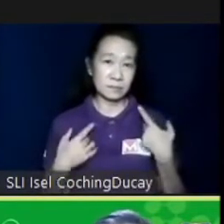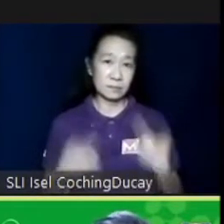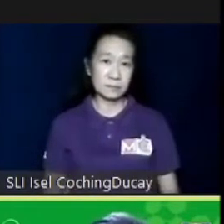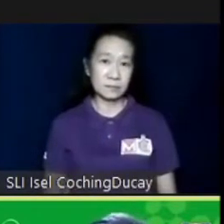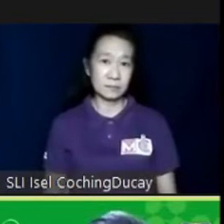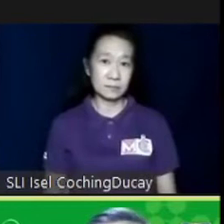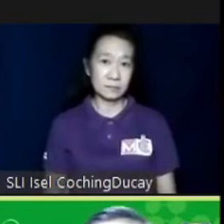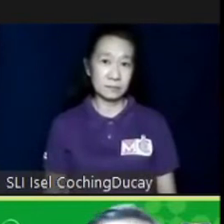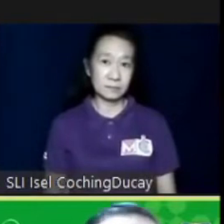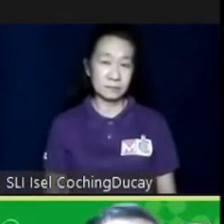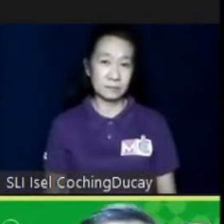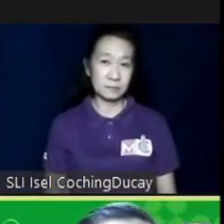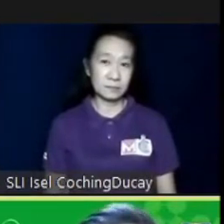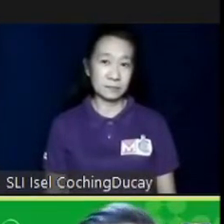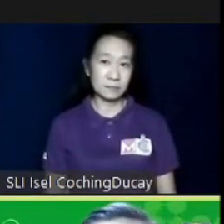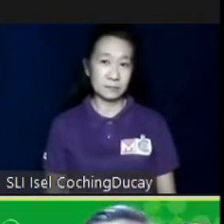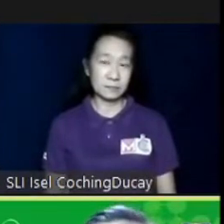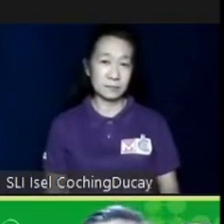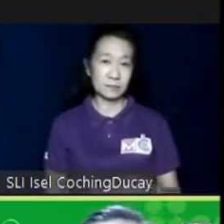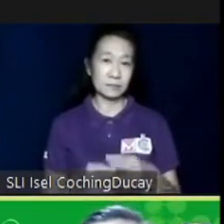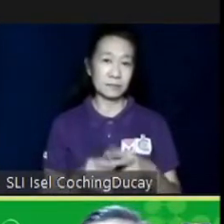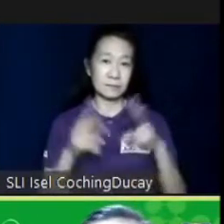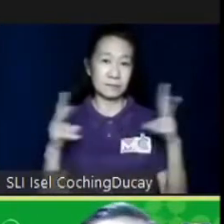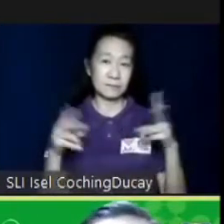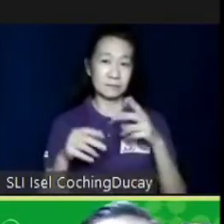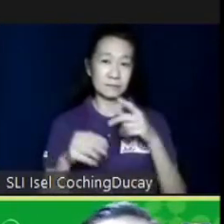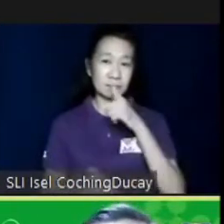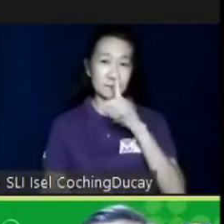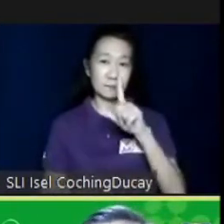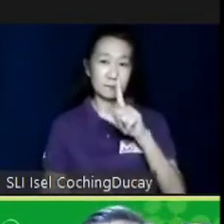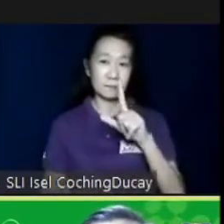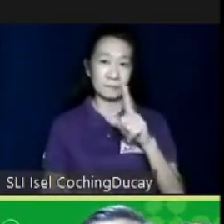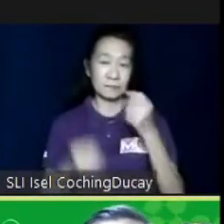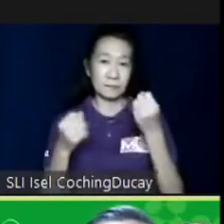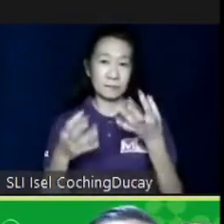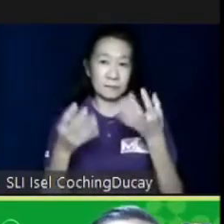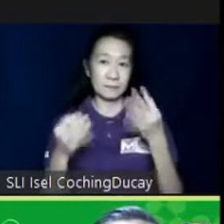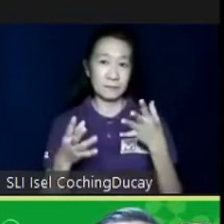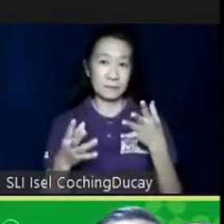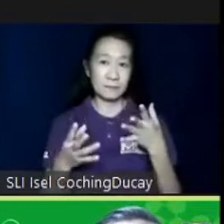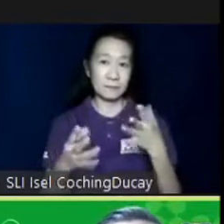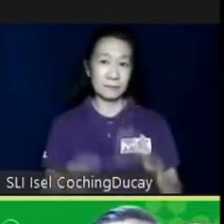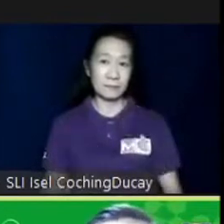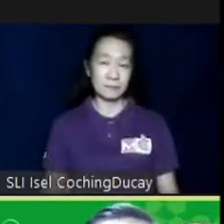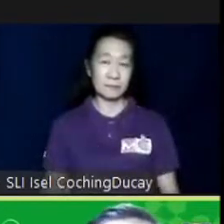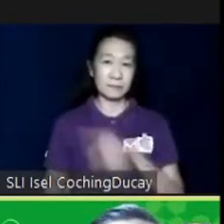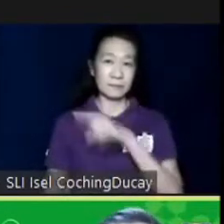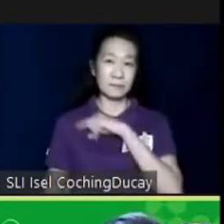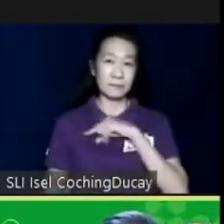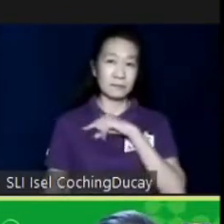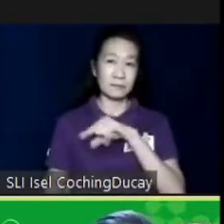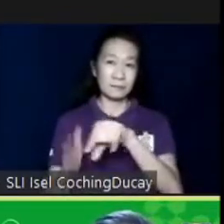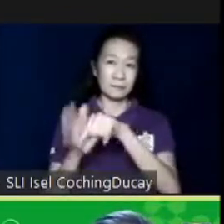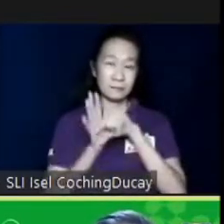So, we have been very lucky that we've had a lot of very qualified, very